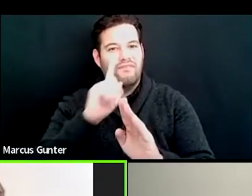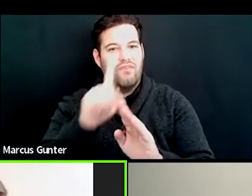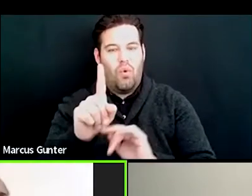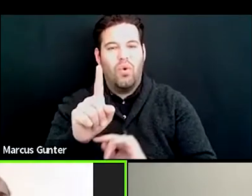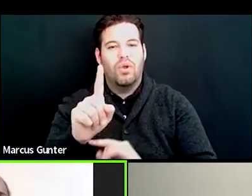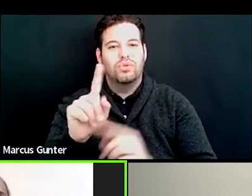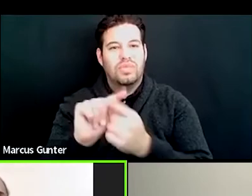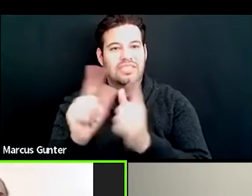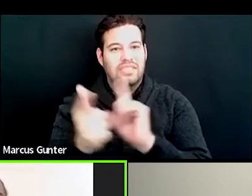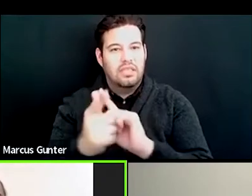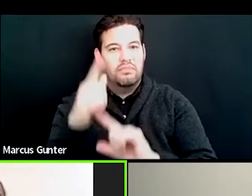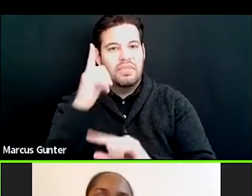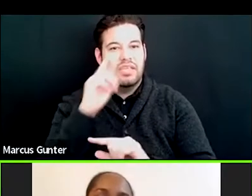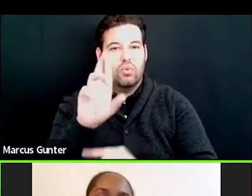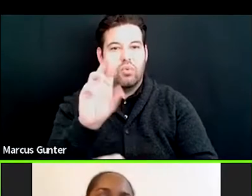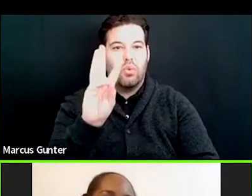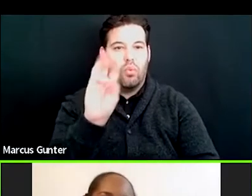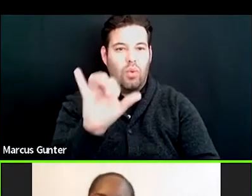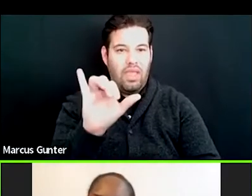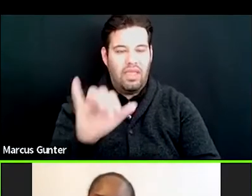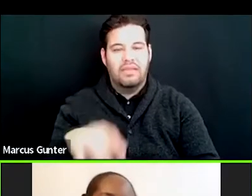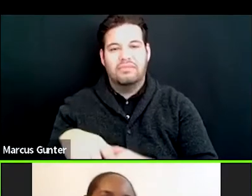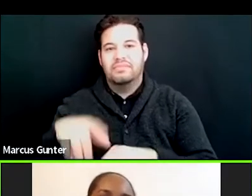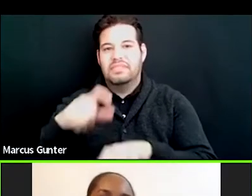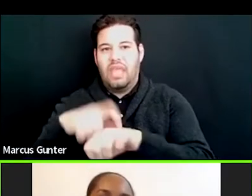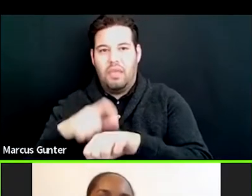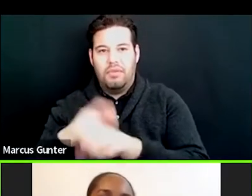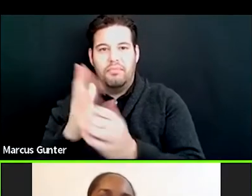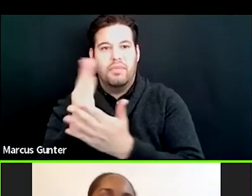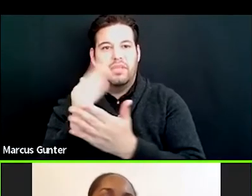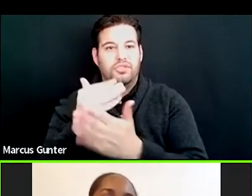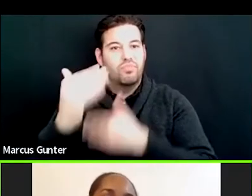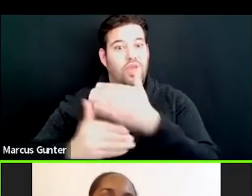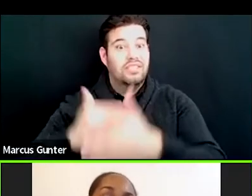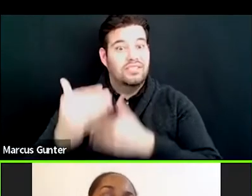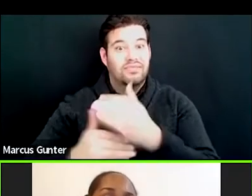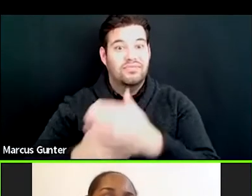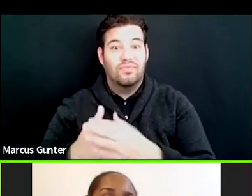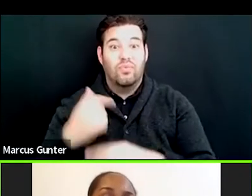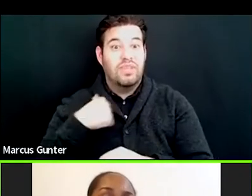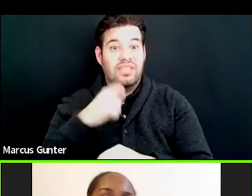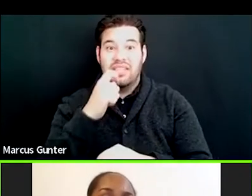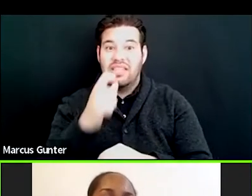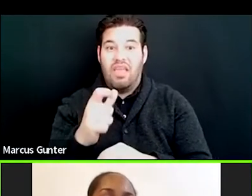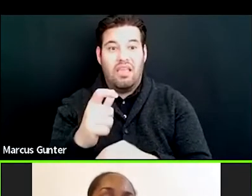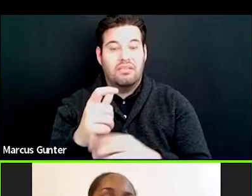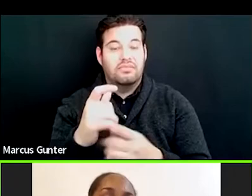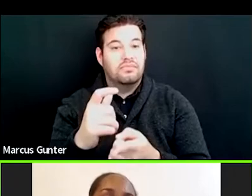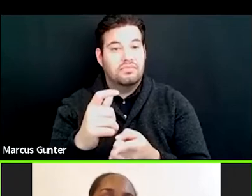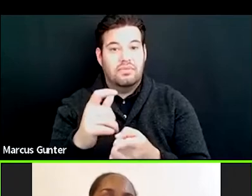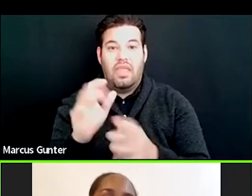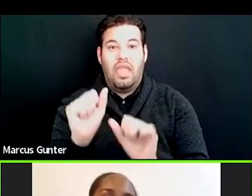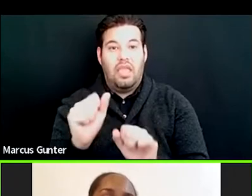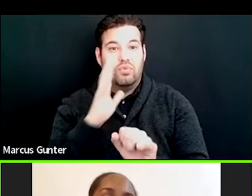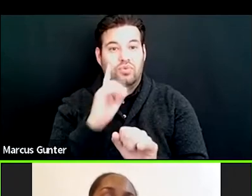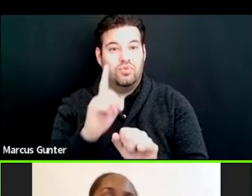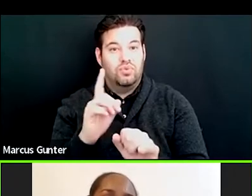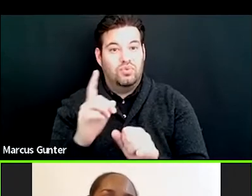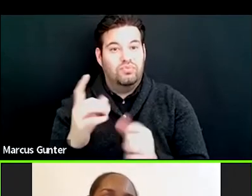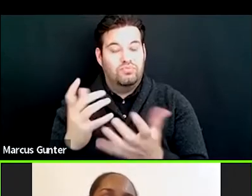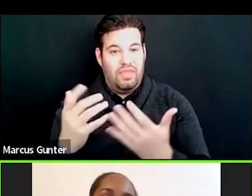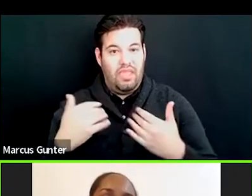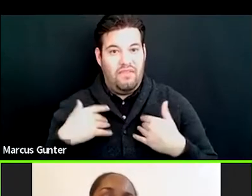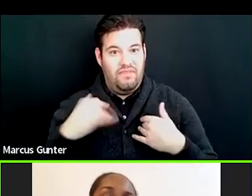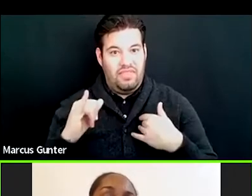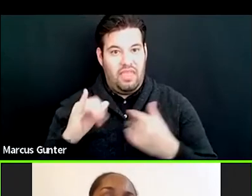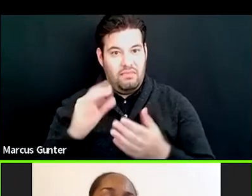and timing and budget process, we ended up not augmenting that figure, but as we consider